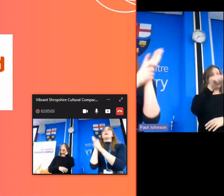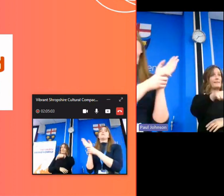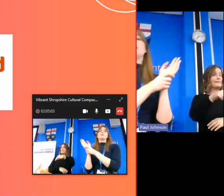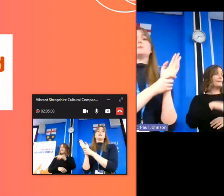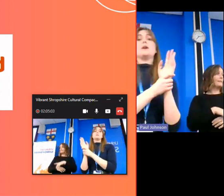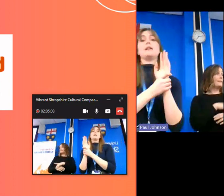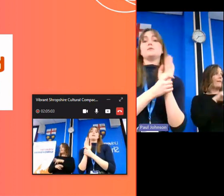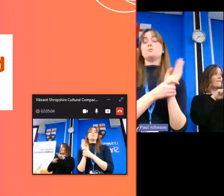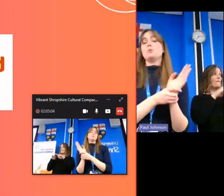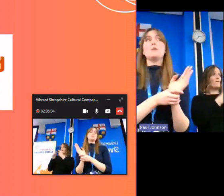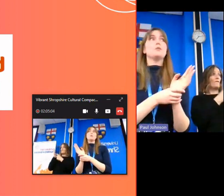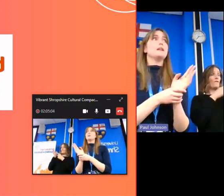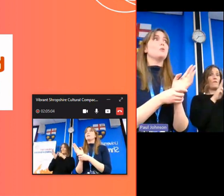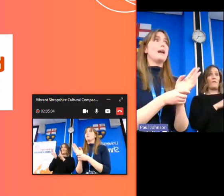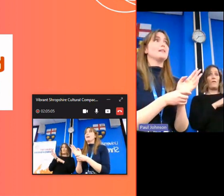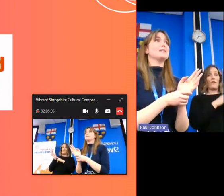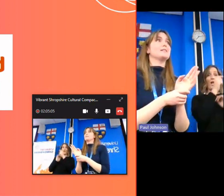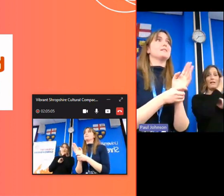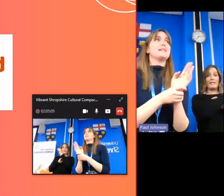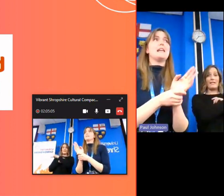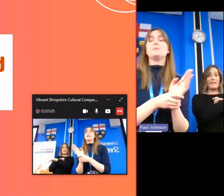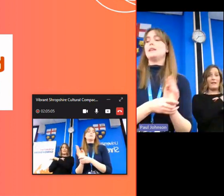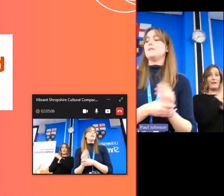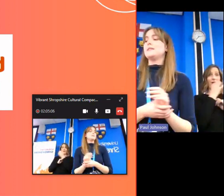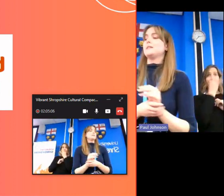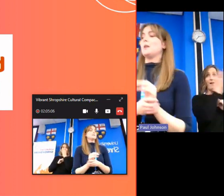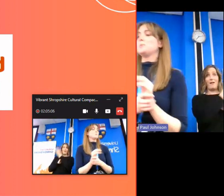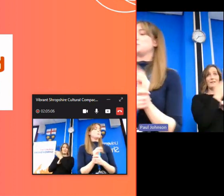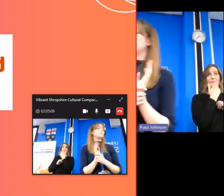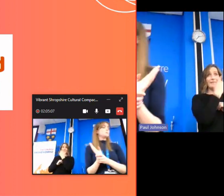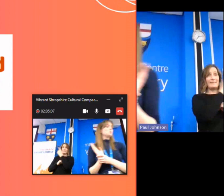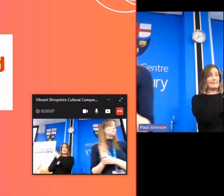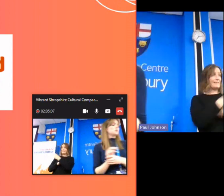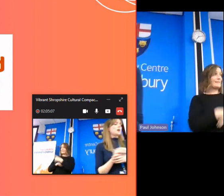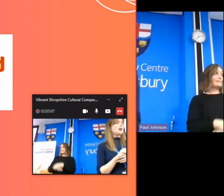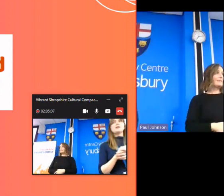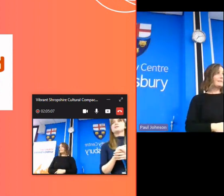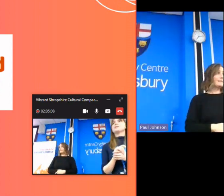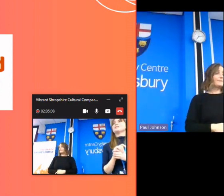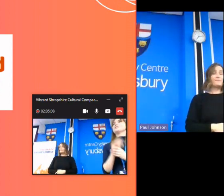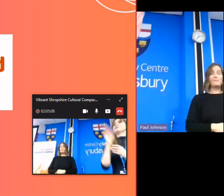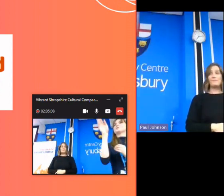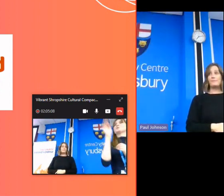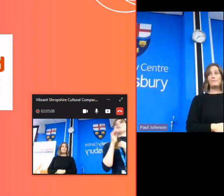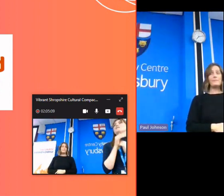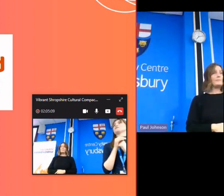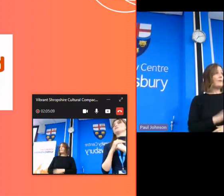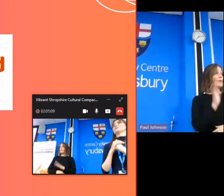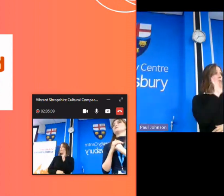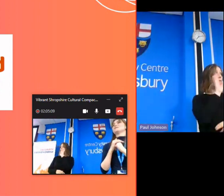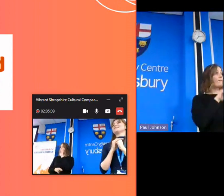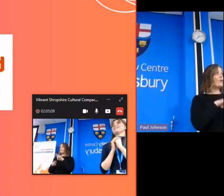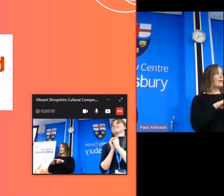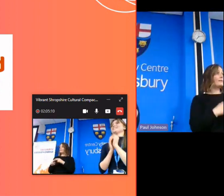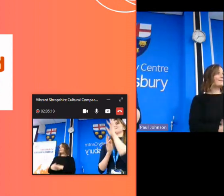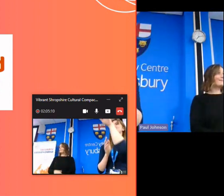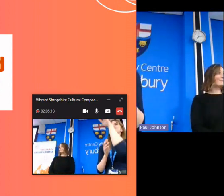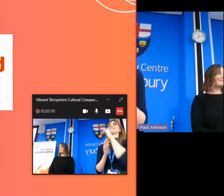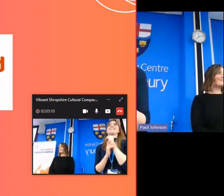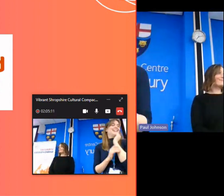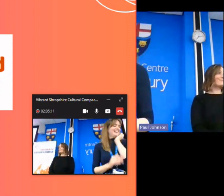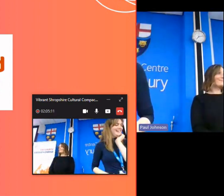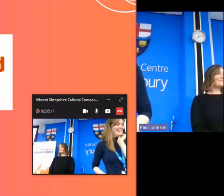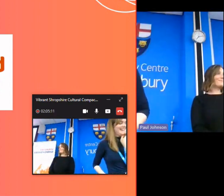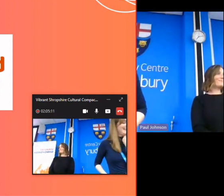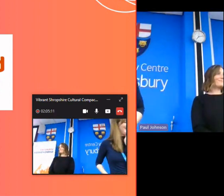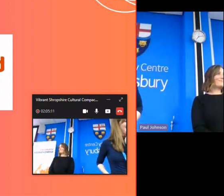got any questions about that funding as well that's a really great scheme that they've set up so do talk to her do you want to wave france if can see there